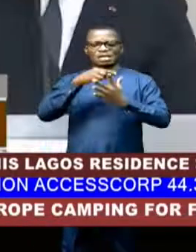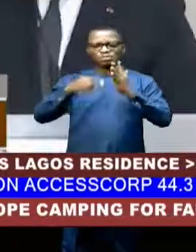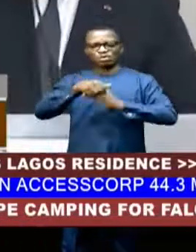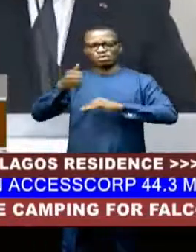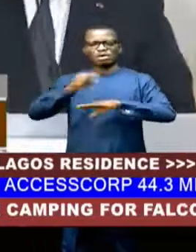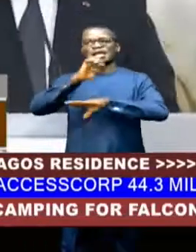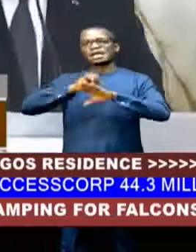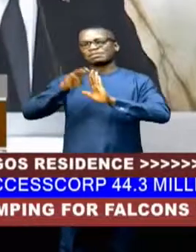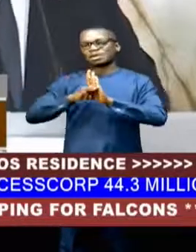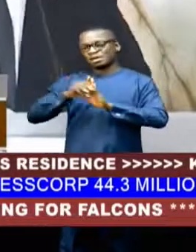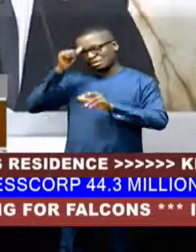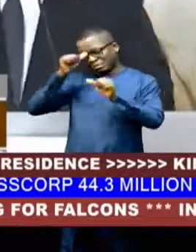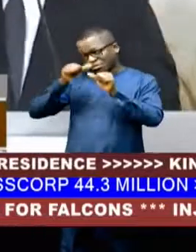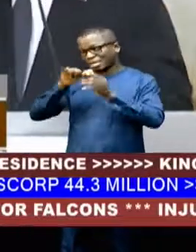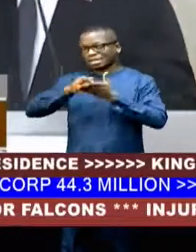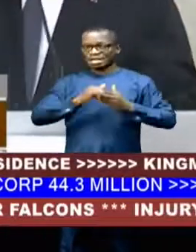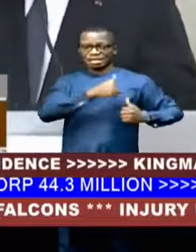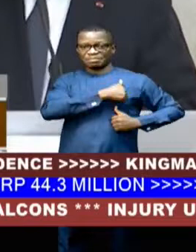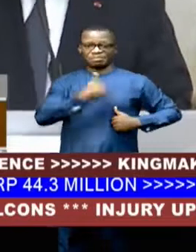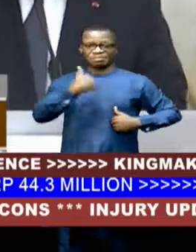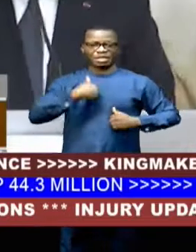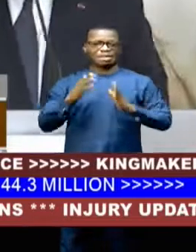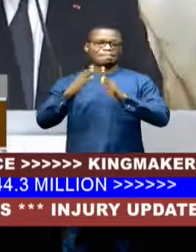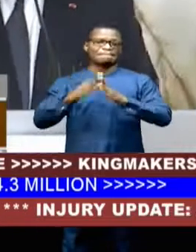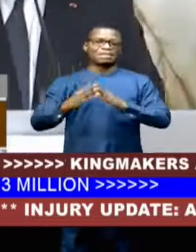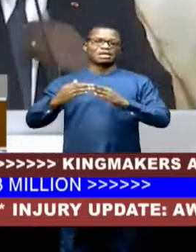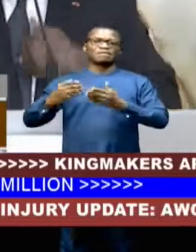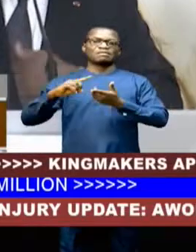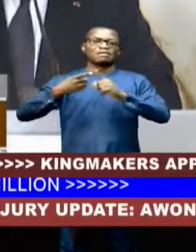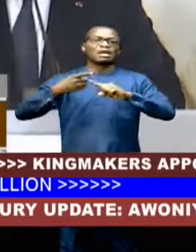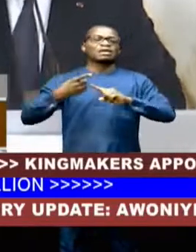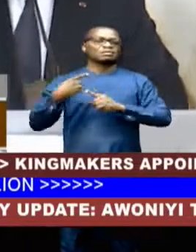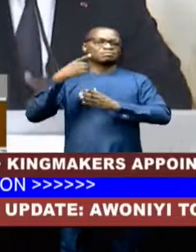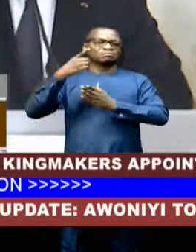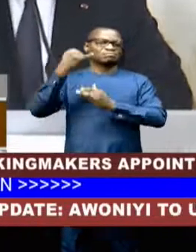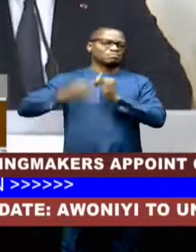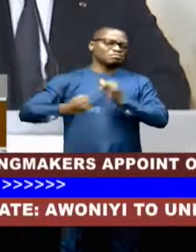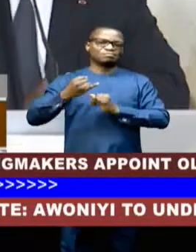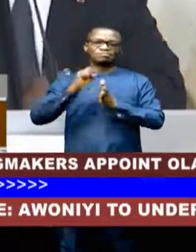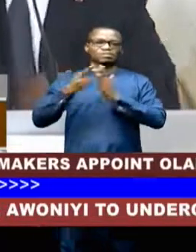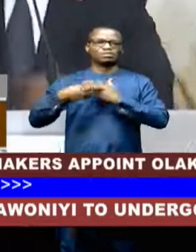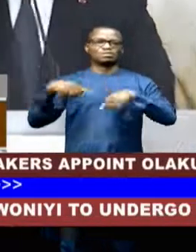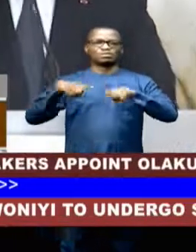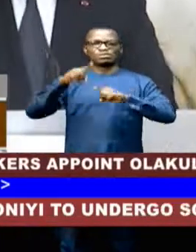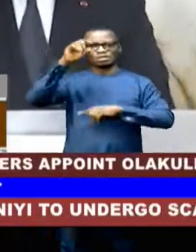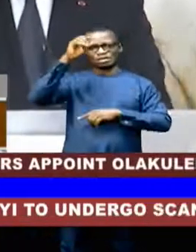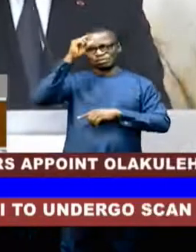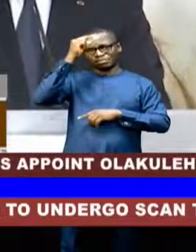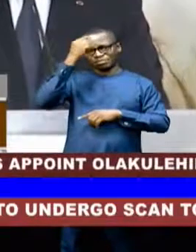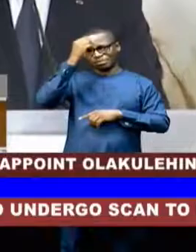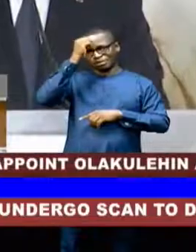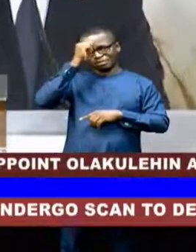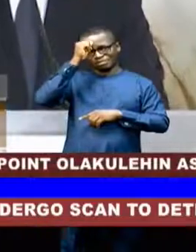It would be recalled that the general had already met his counterpart last November during the Saudi Arabia-Africa Summit in